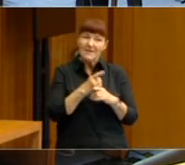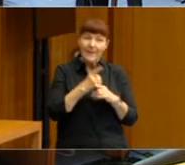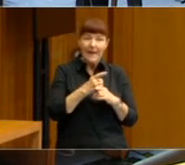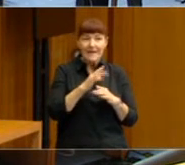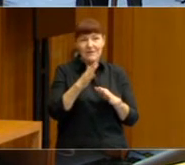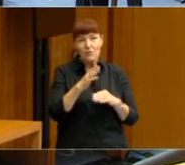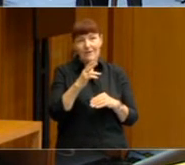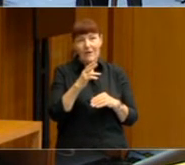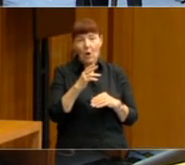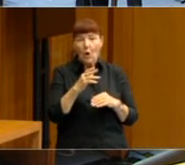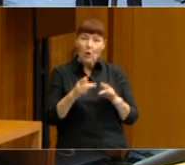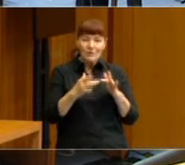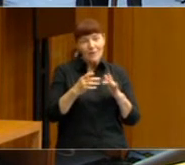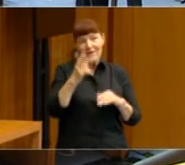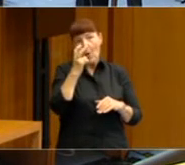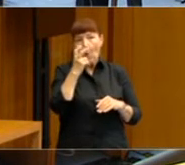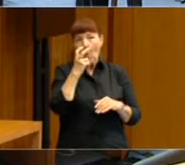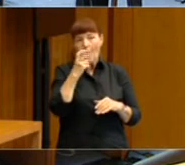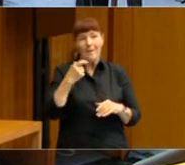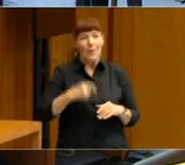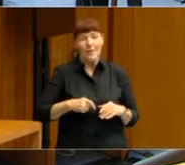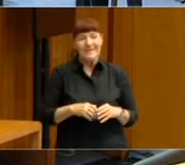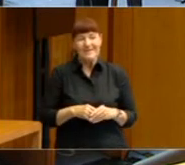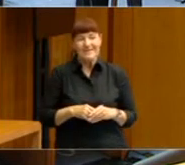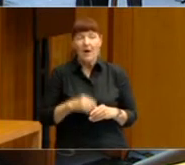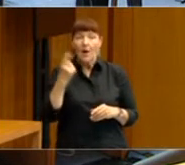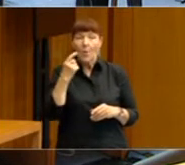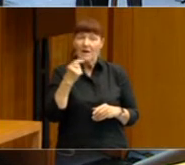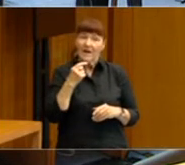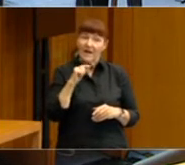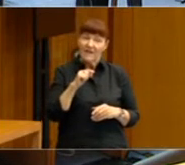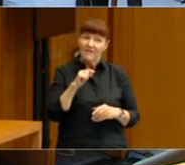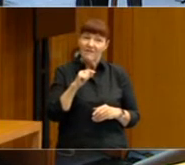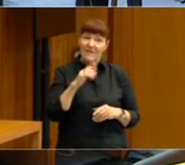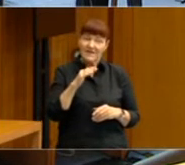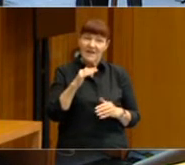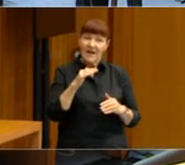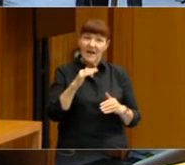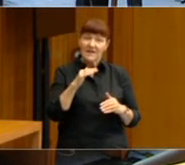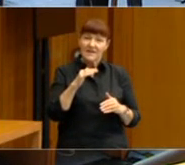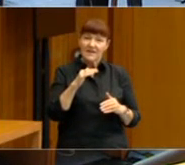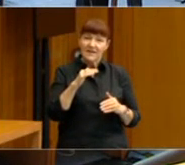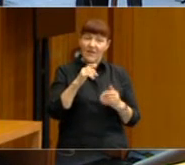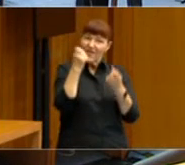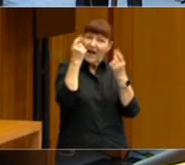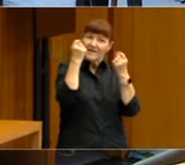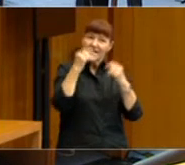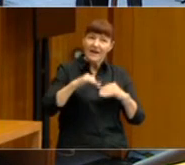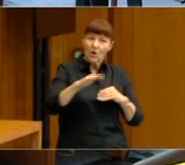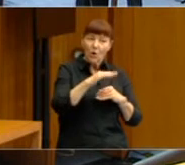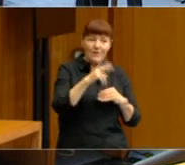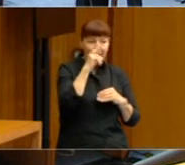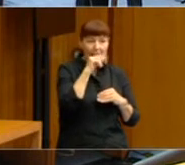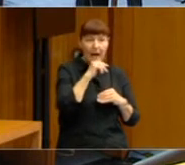I wonder whether part of that might be the level of understanding among younger voters